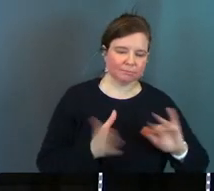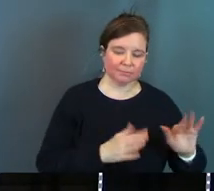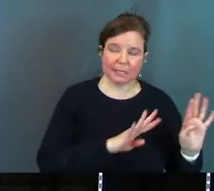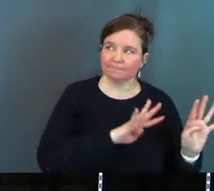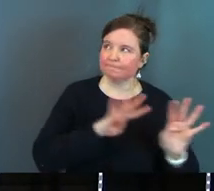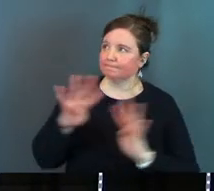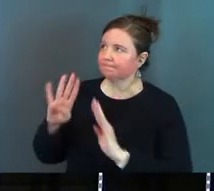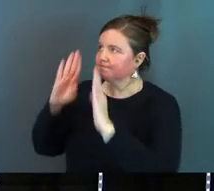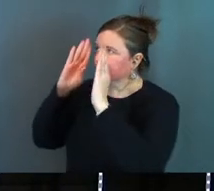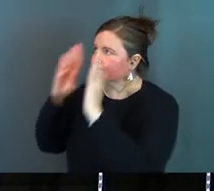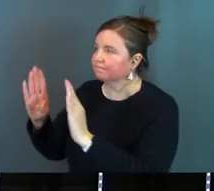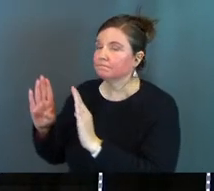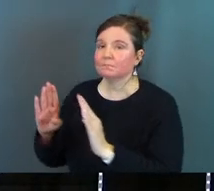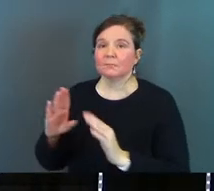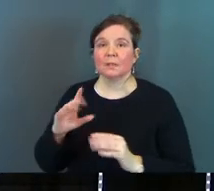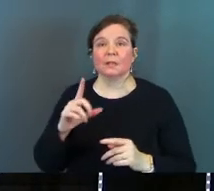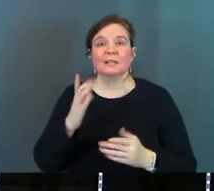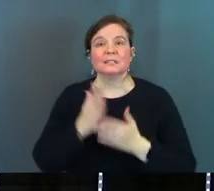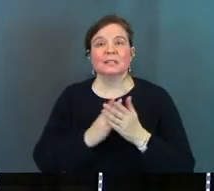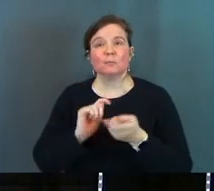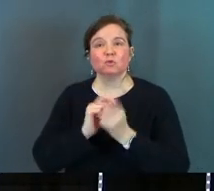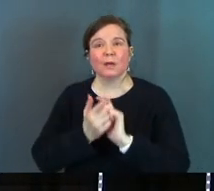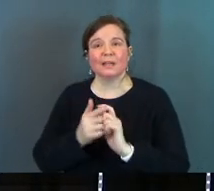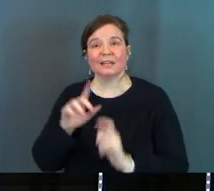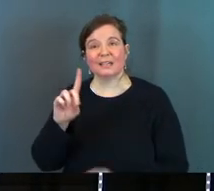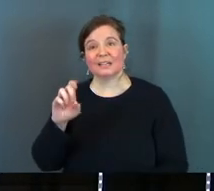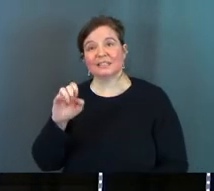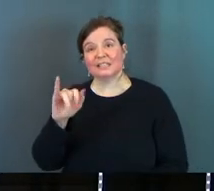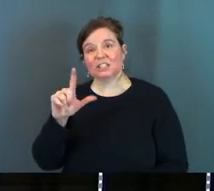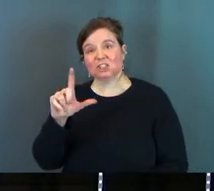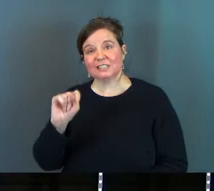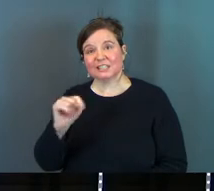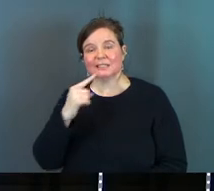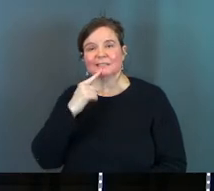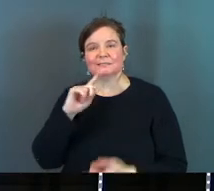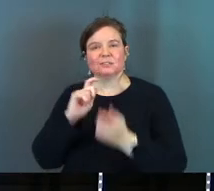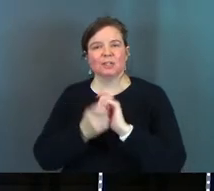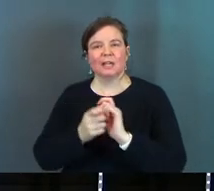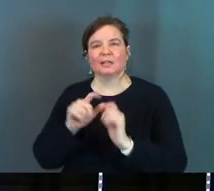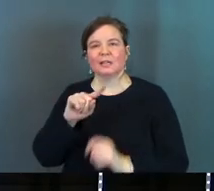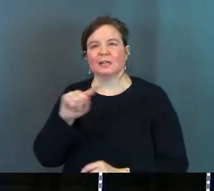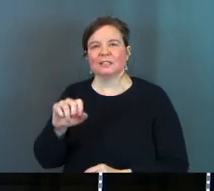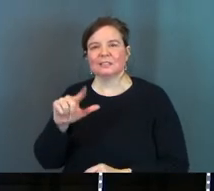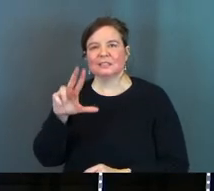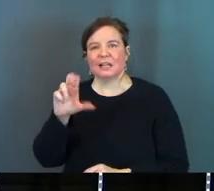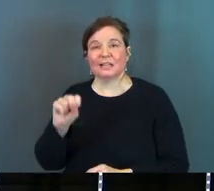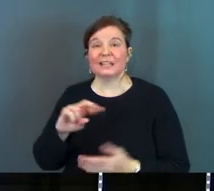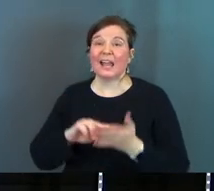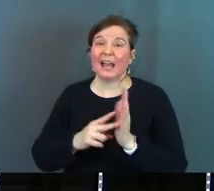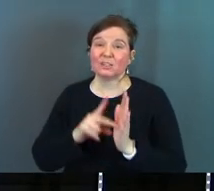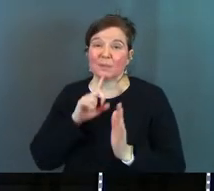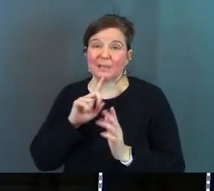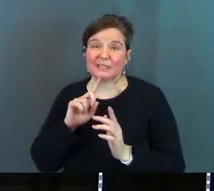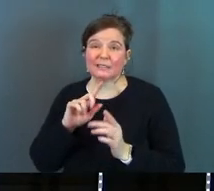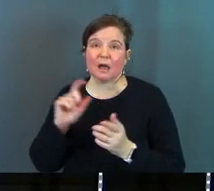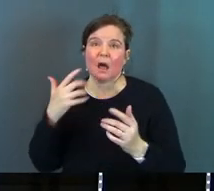of your translations say be zealous or zealously repent that word actually means hot